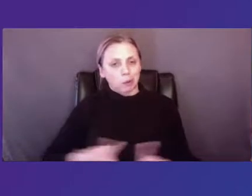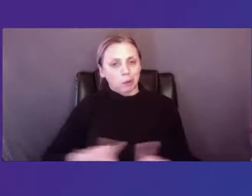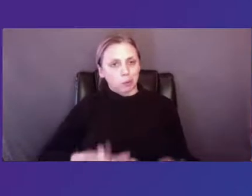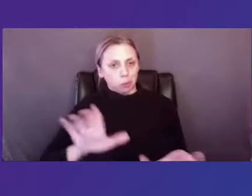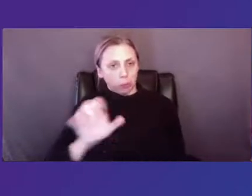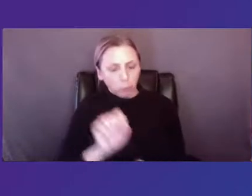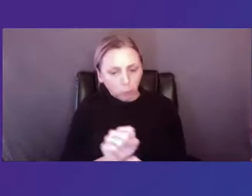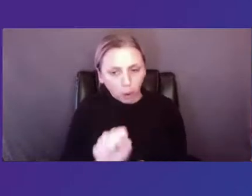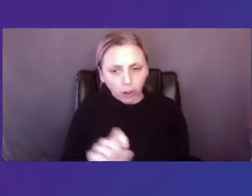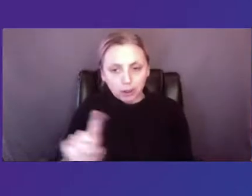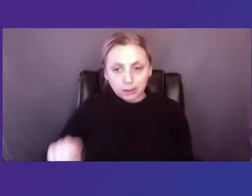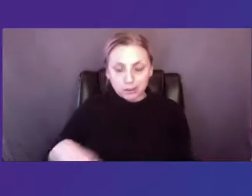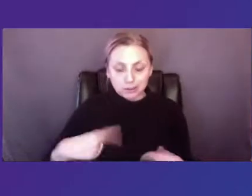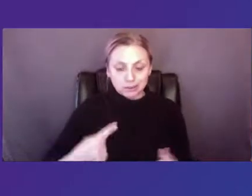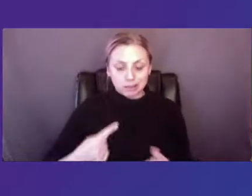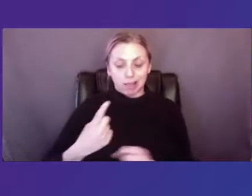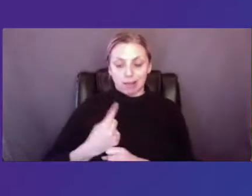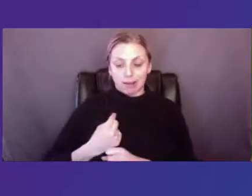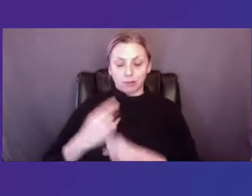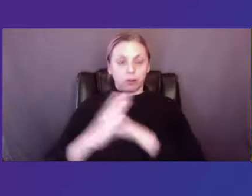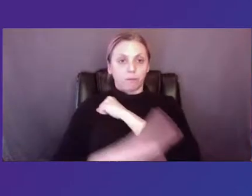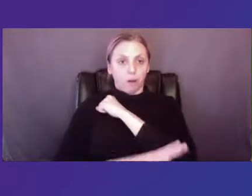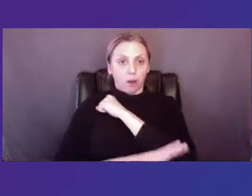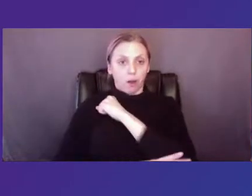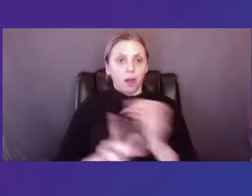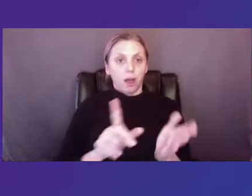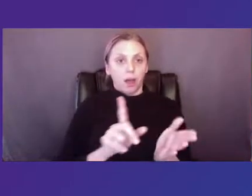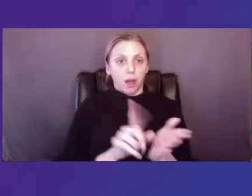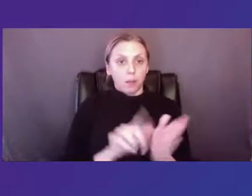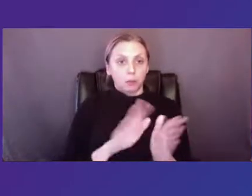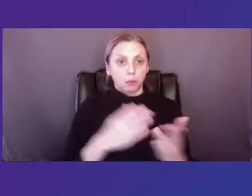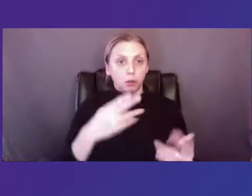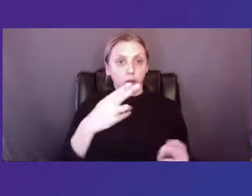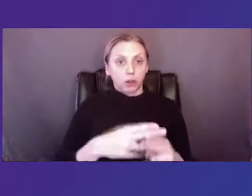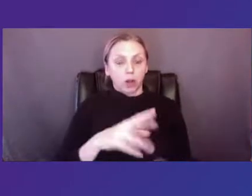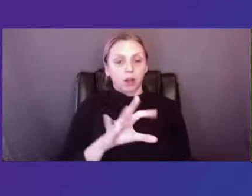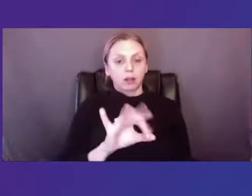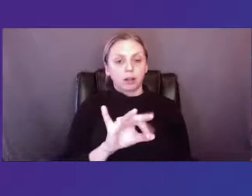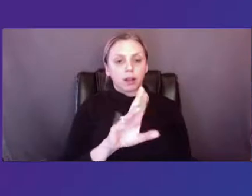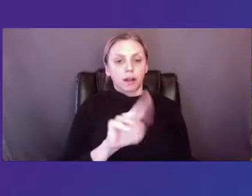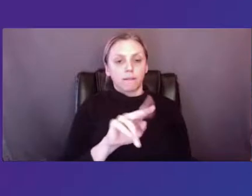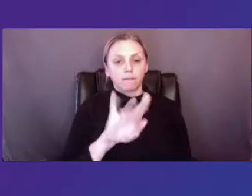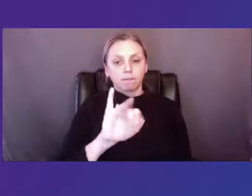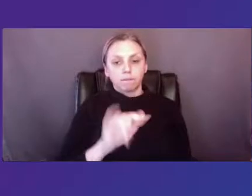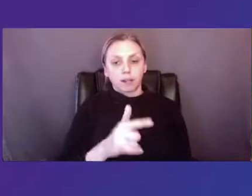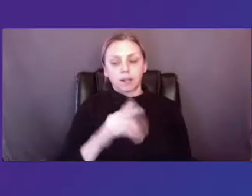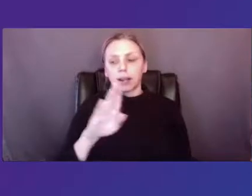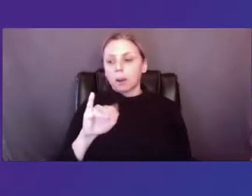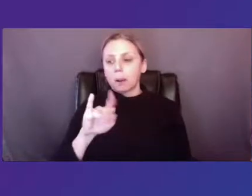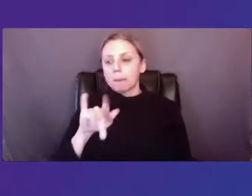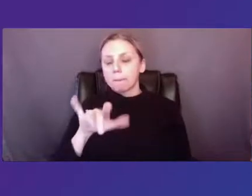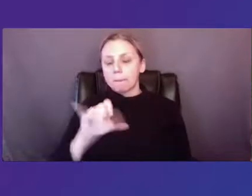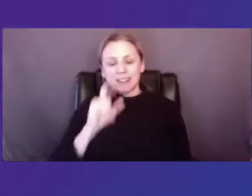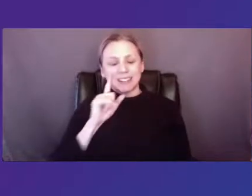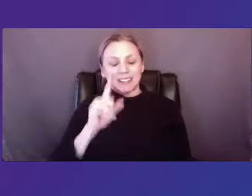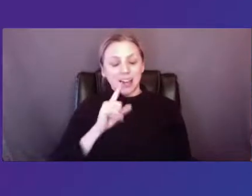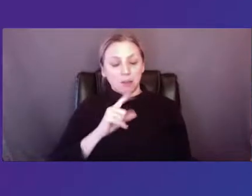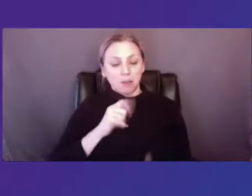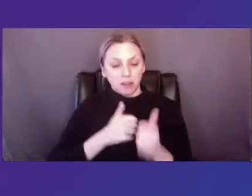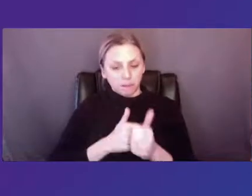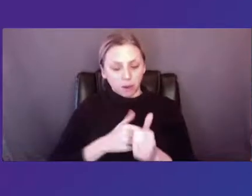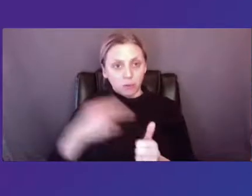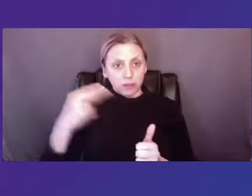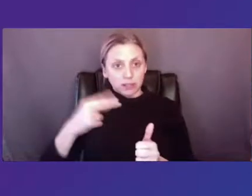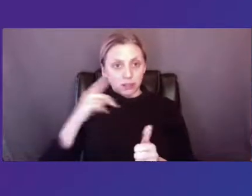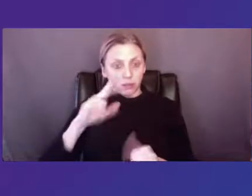Just this past fall, I published a book called Funding Bodies, and it tracks the history and influence of the National